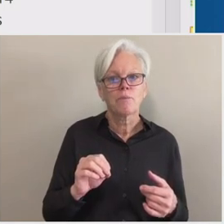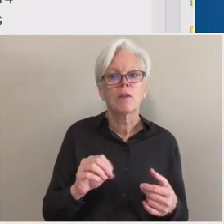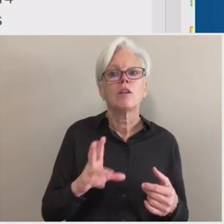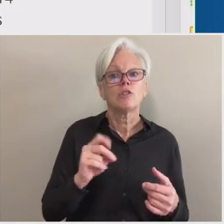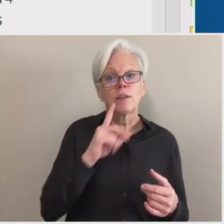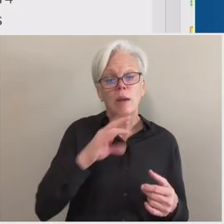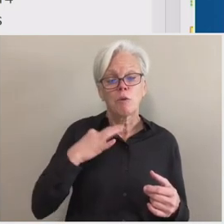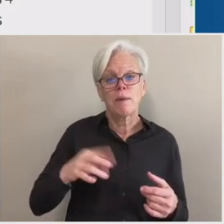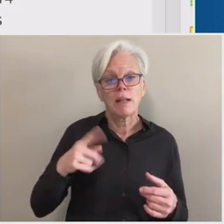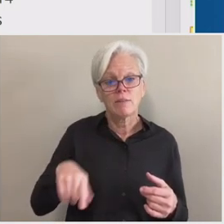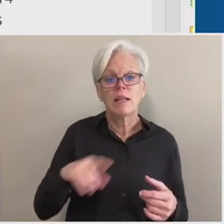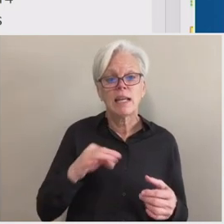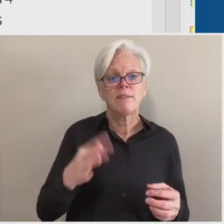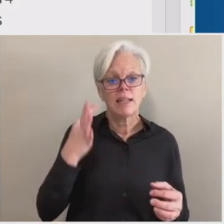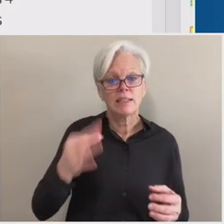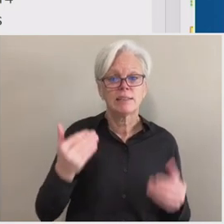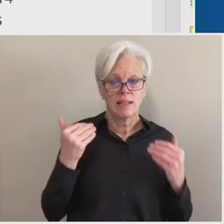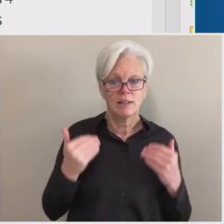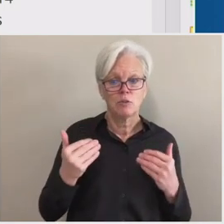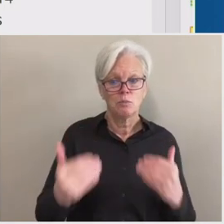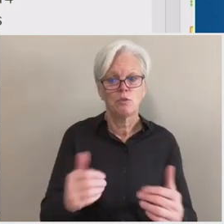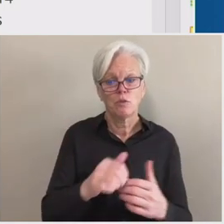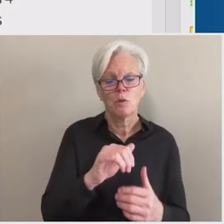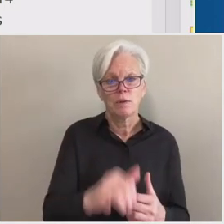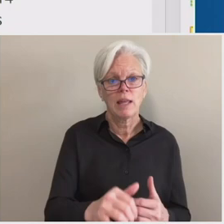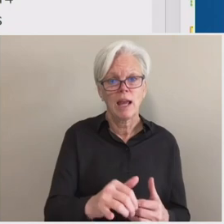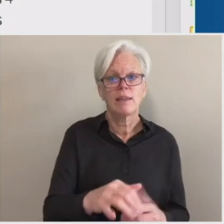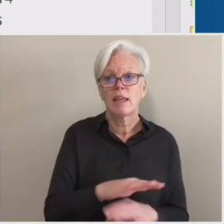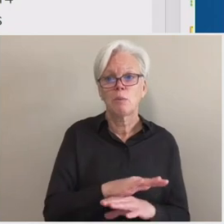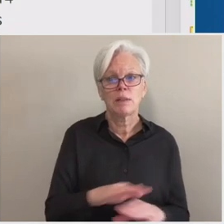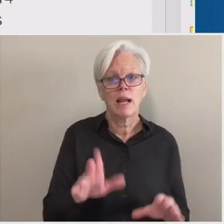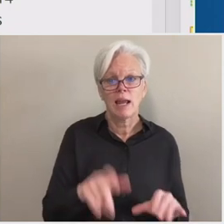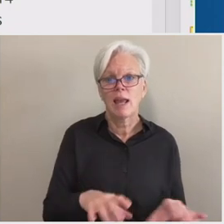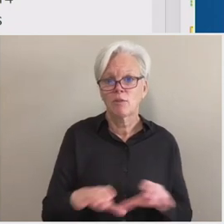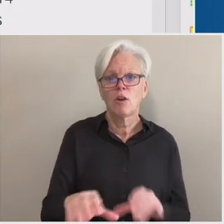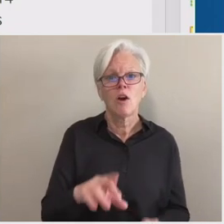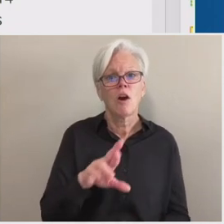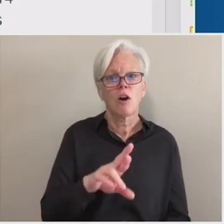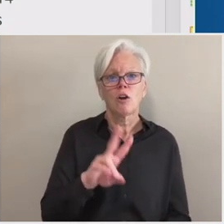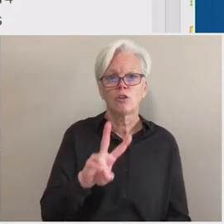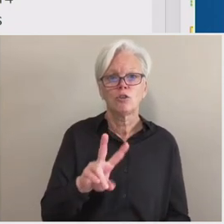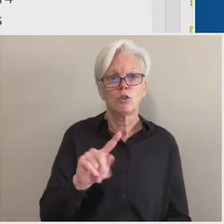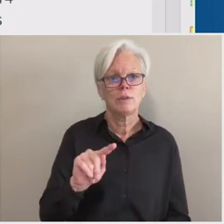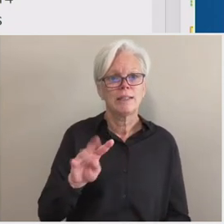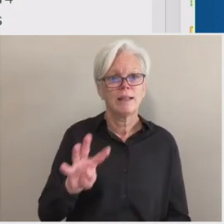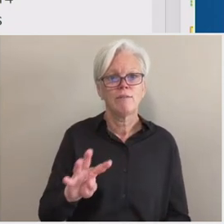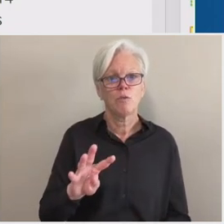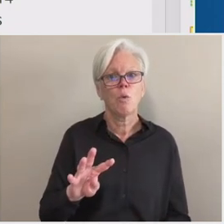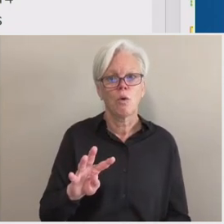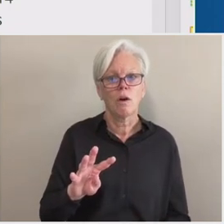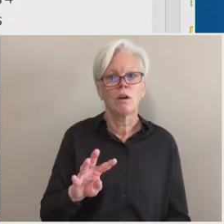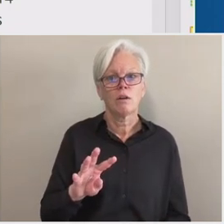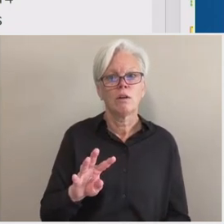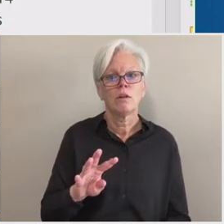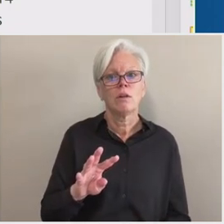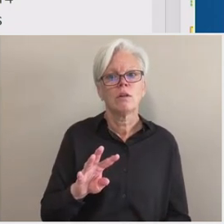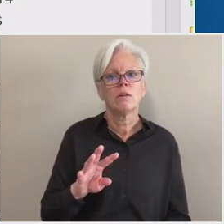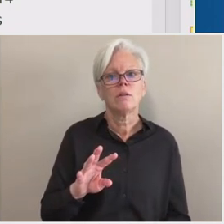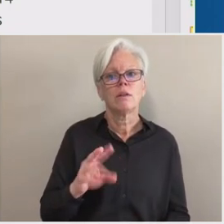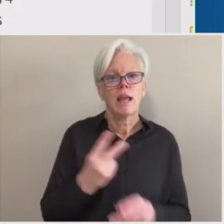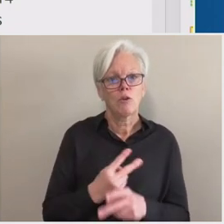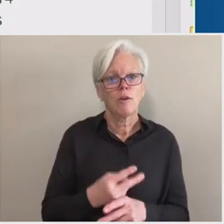they decided to move forward with one of those that they would not have to perform an RGT4 calculation for a student in these cases.